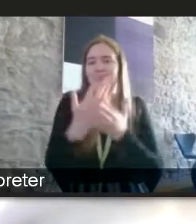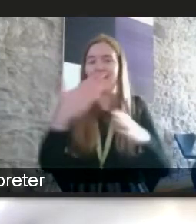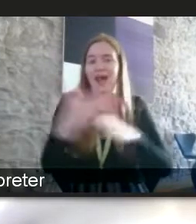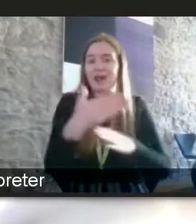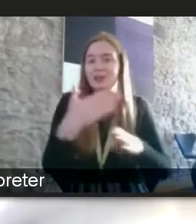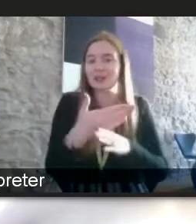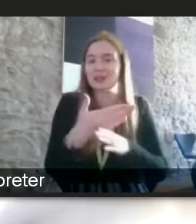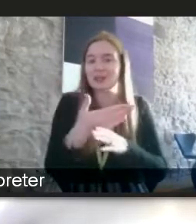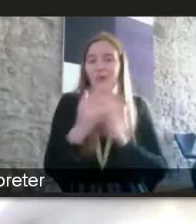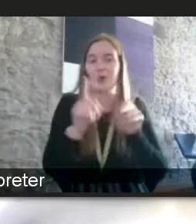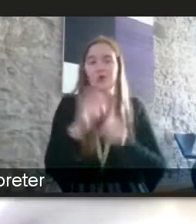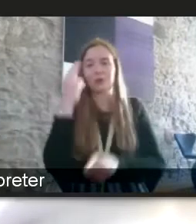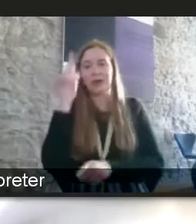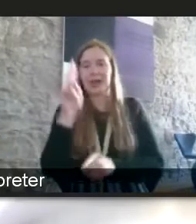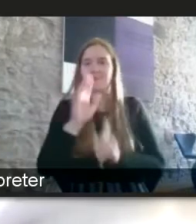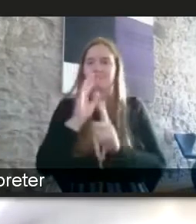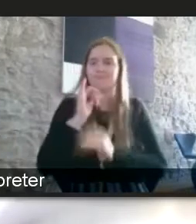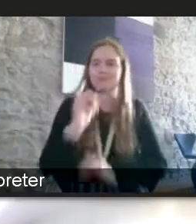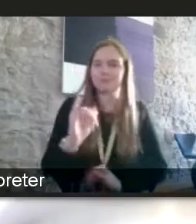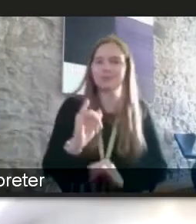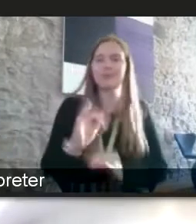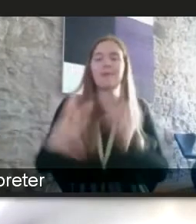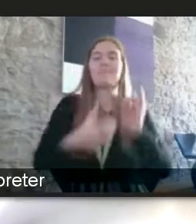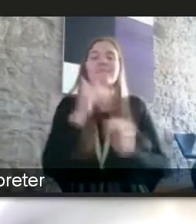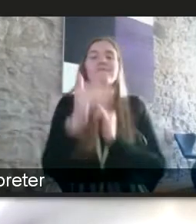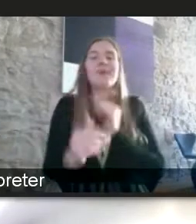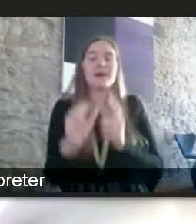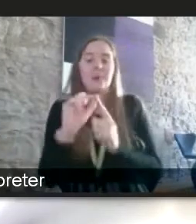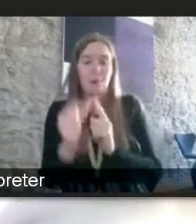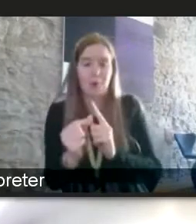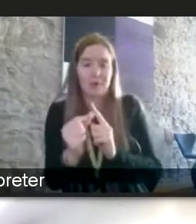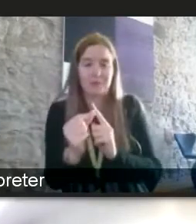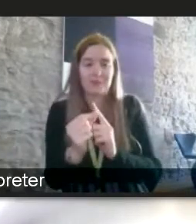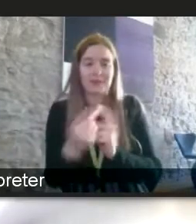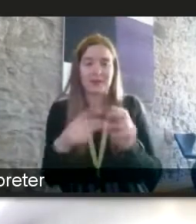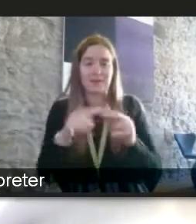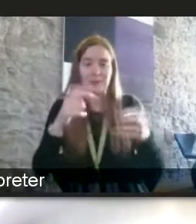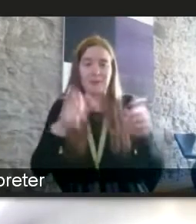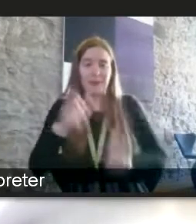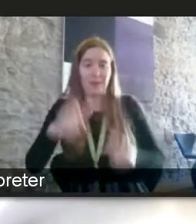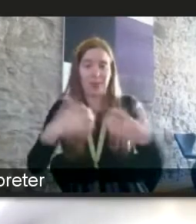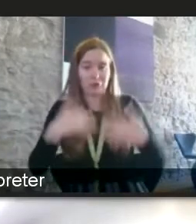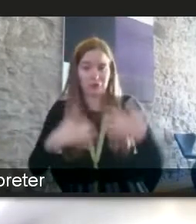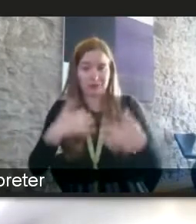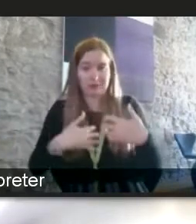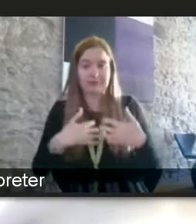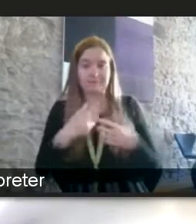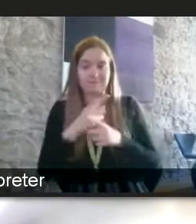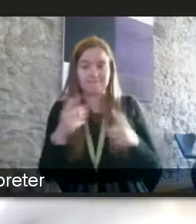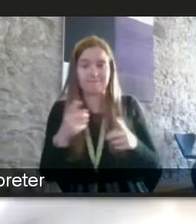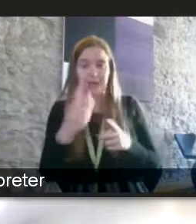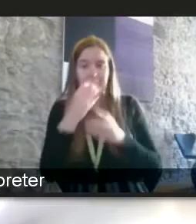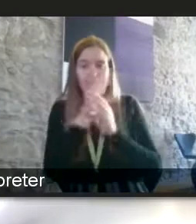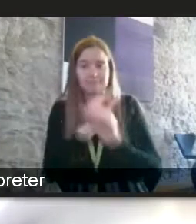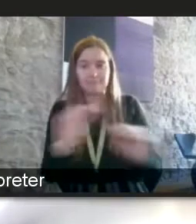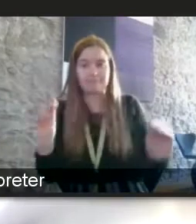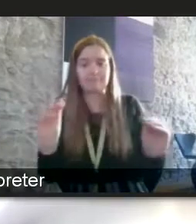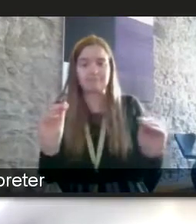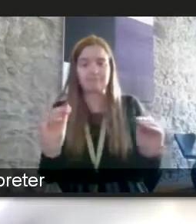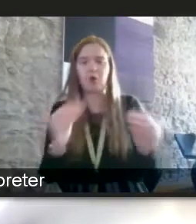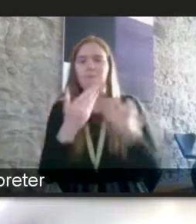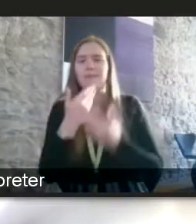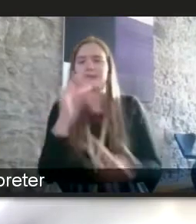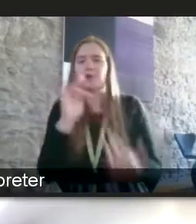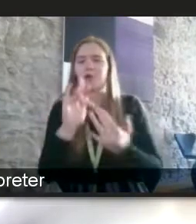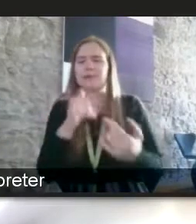name and shame and you know final final point if people are interested i can send them the please get in touch with me i'll